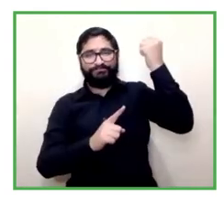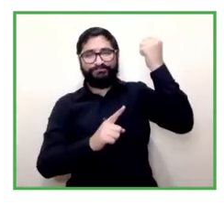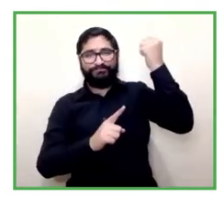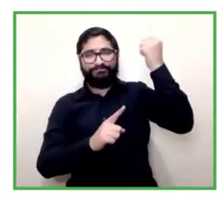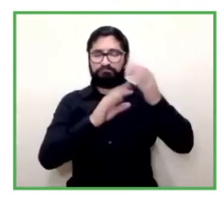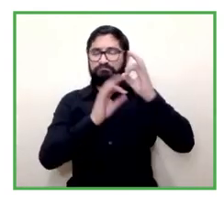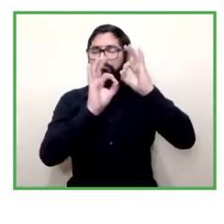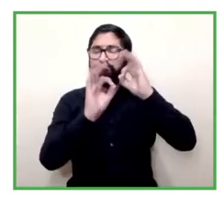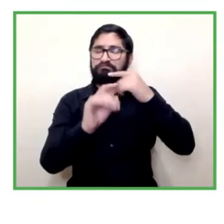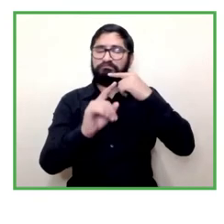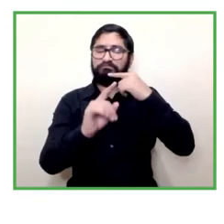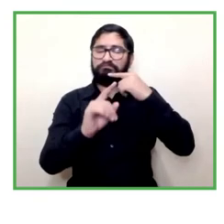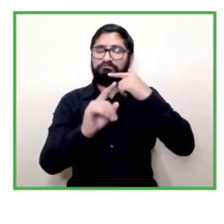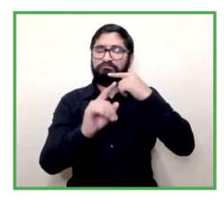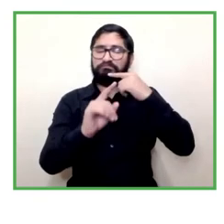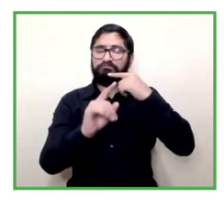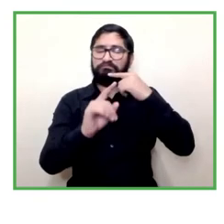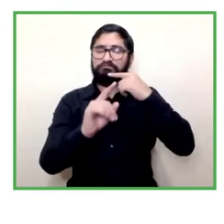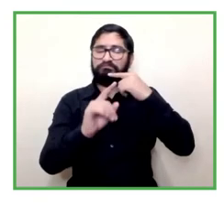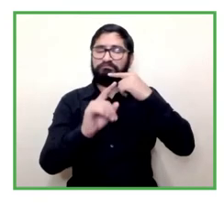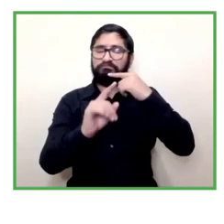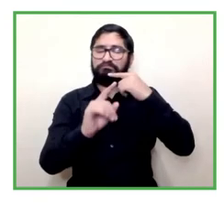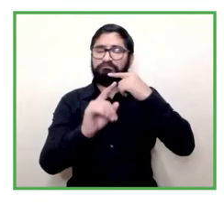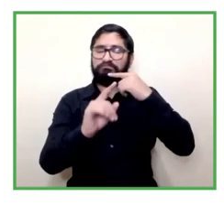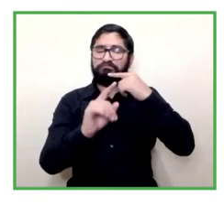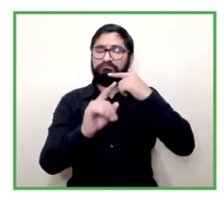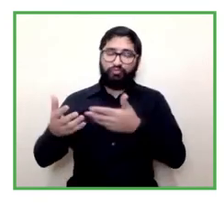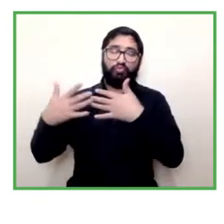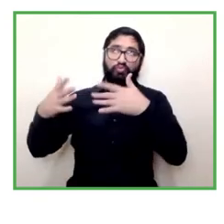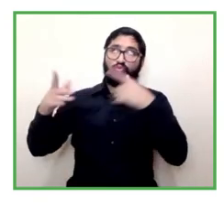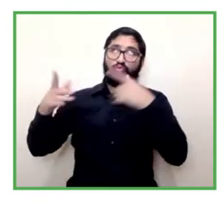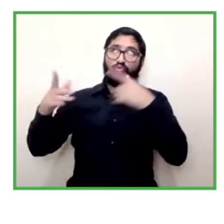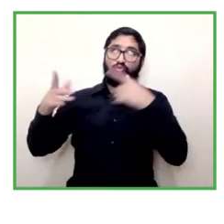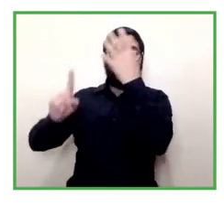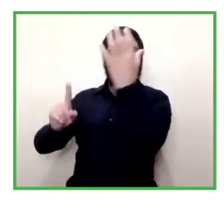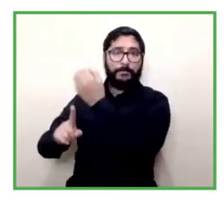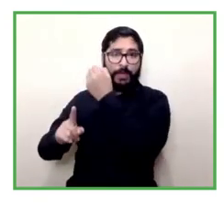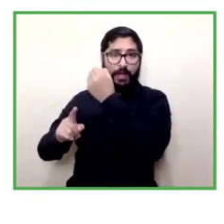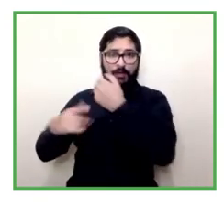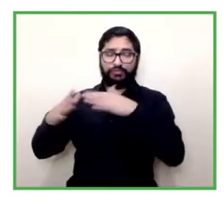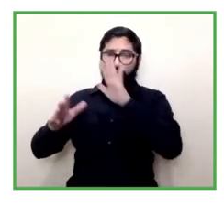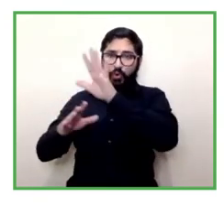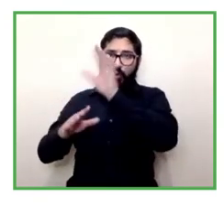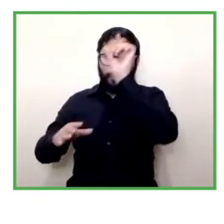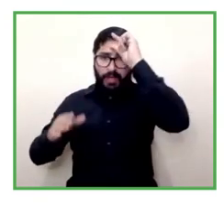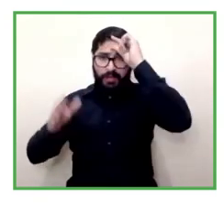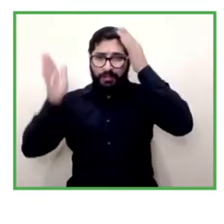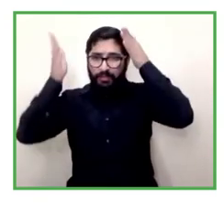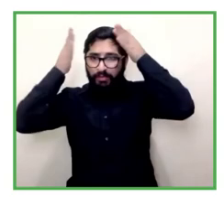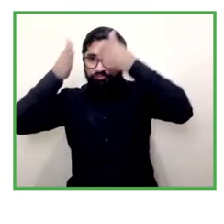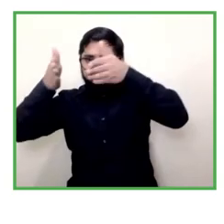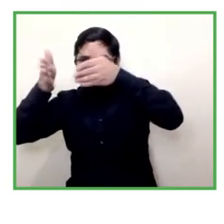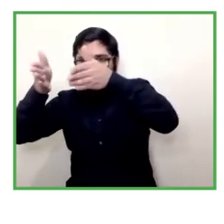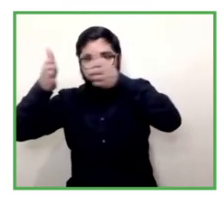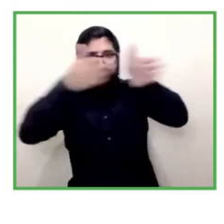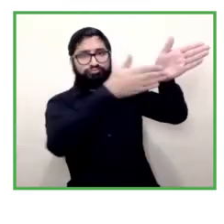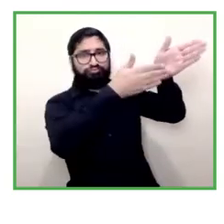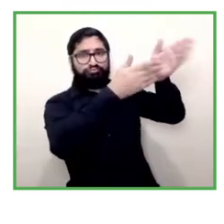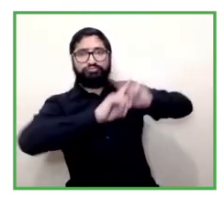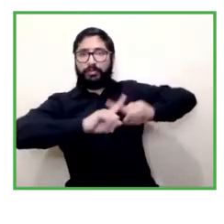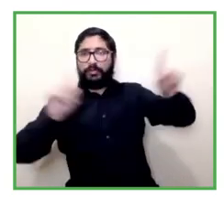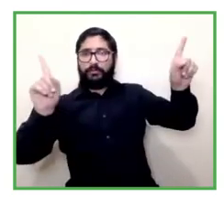presenting that is one of the huge challenges changes changing the paradigm changing the paradigm perspective and